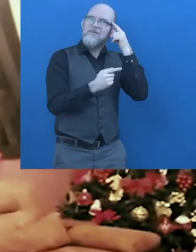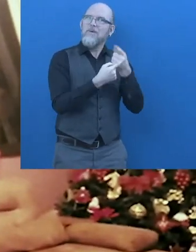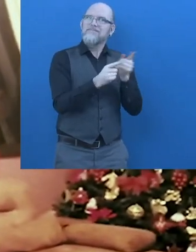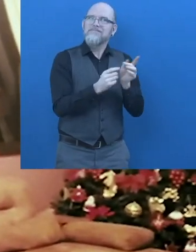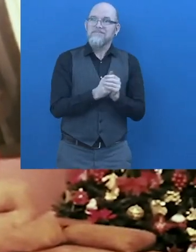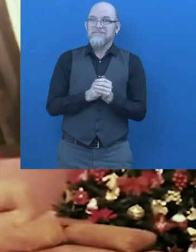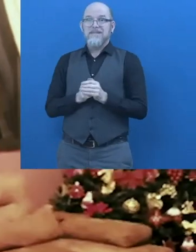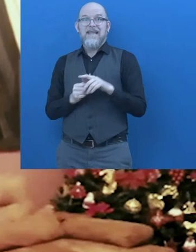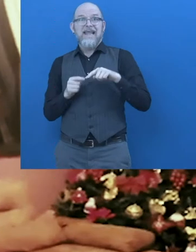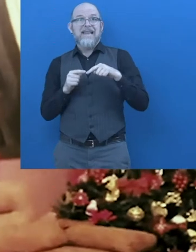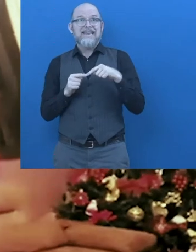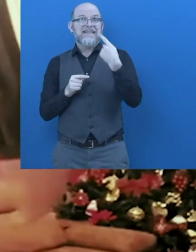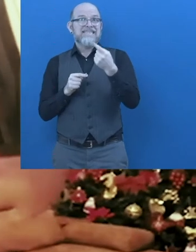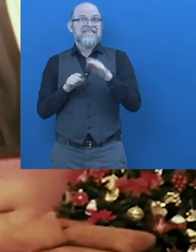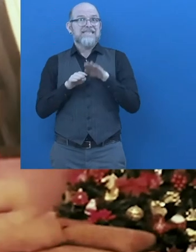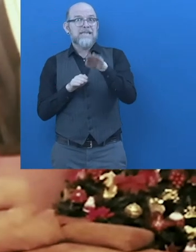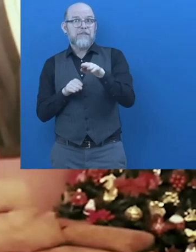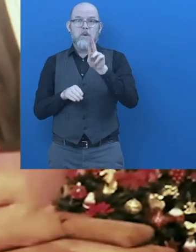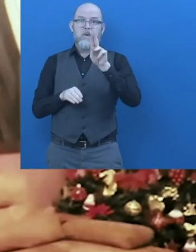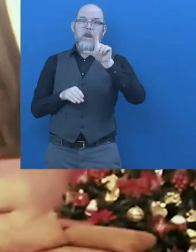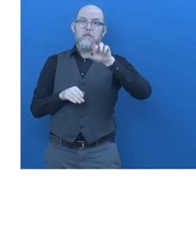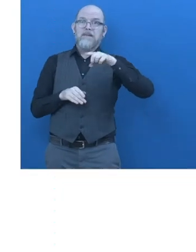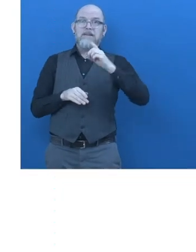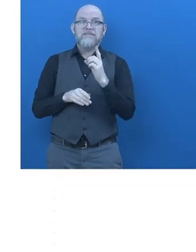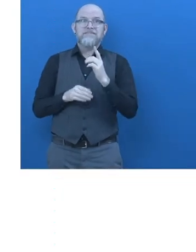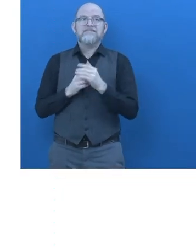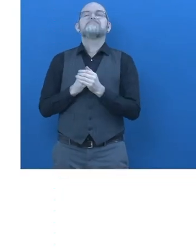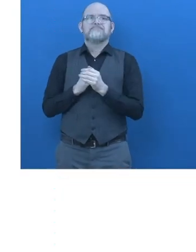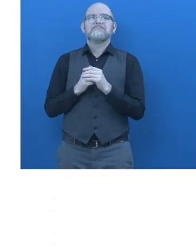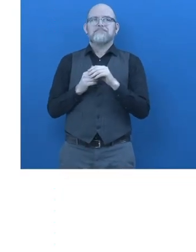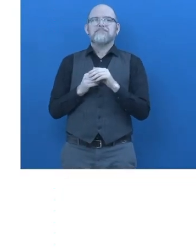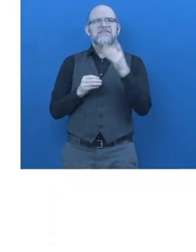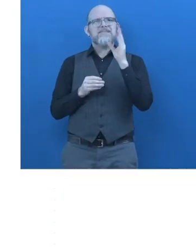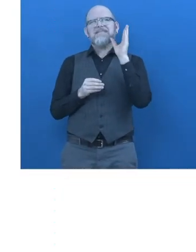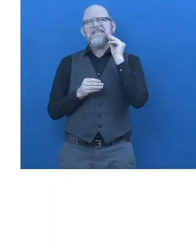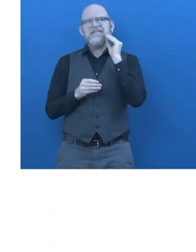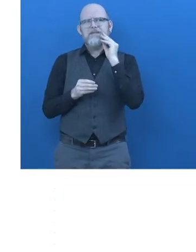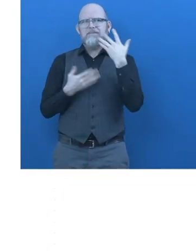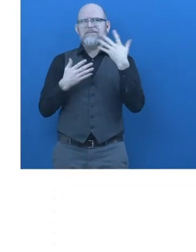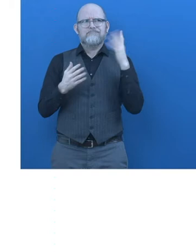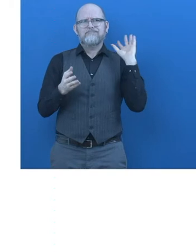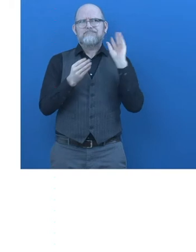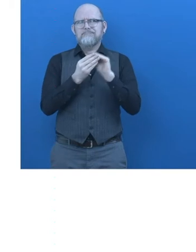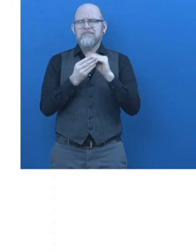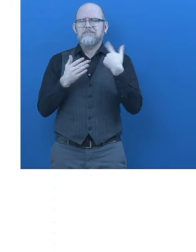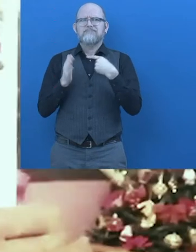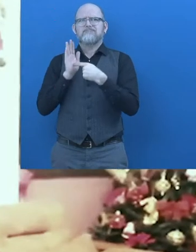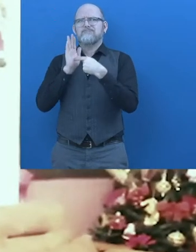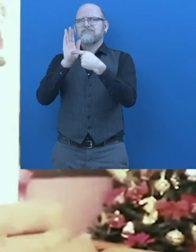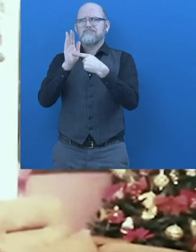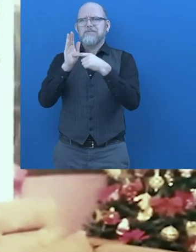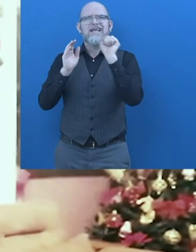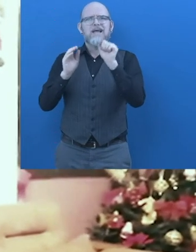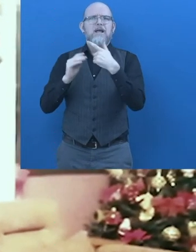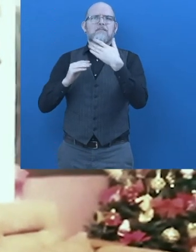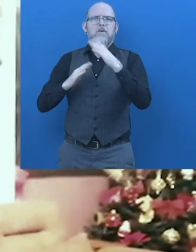area in which we have offered the training. What is next for LUPD? So